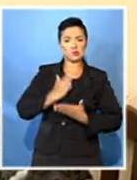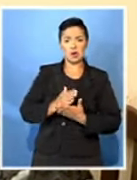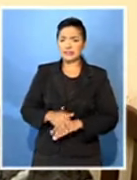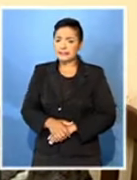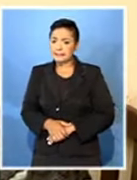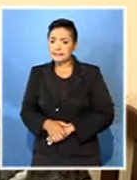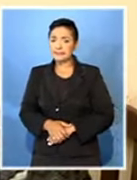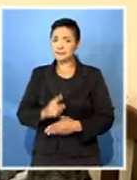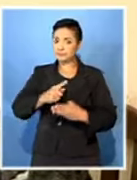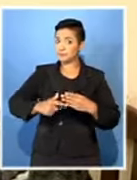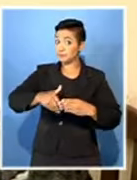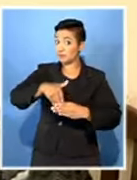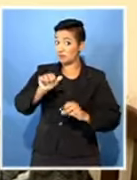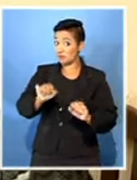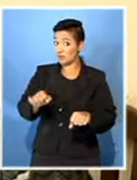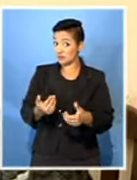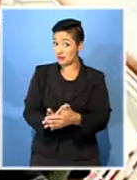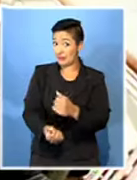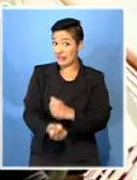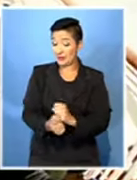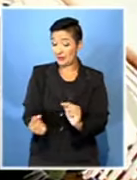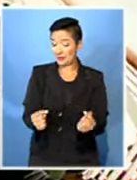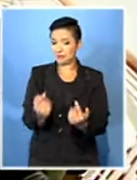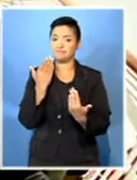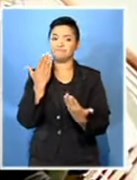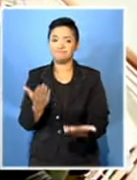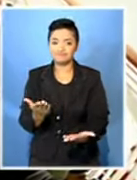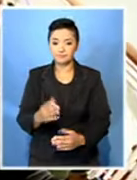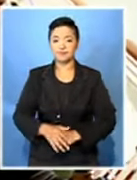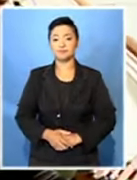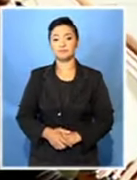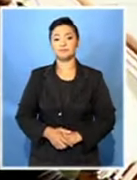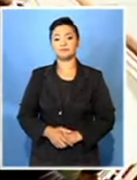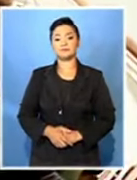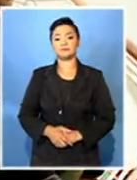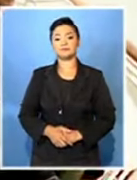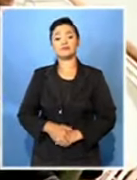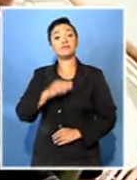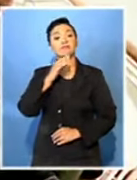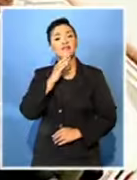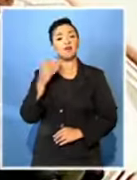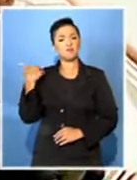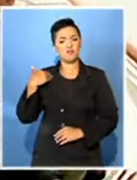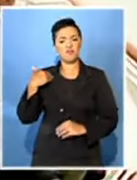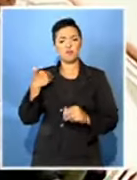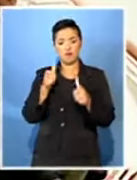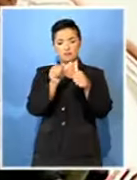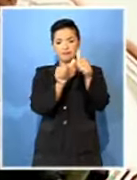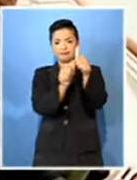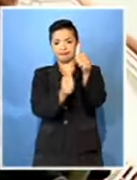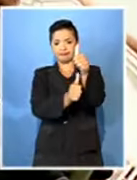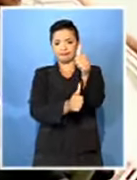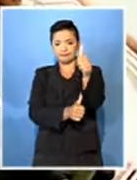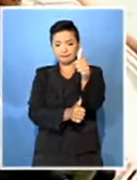rivals when those contests came up. In terms of prestige and formal hierarchy, a